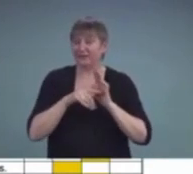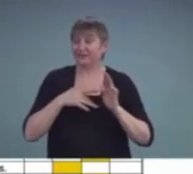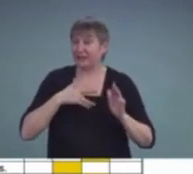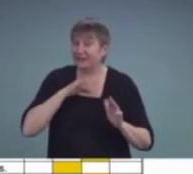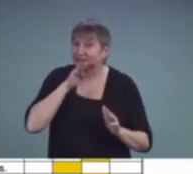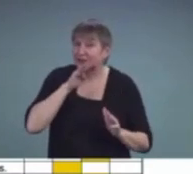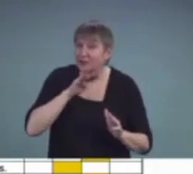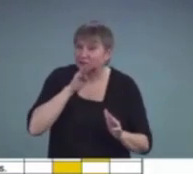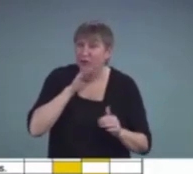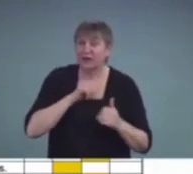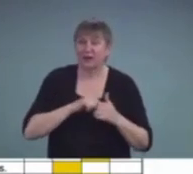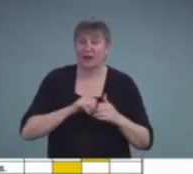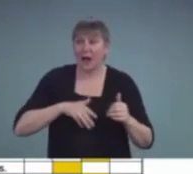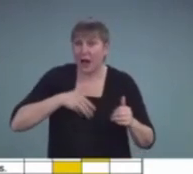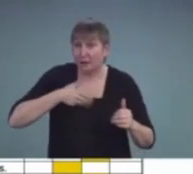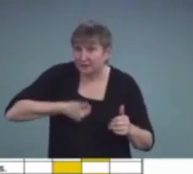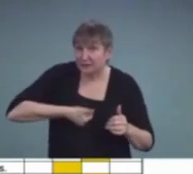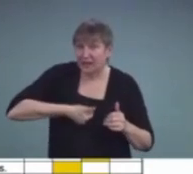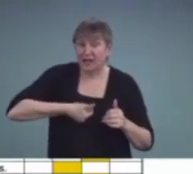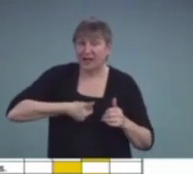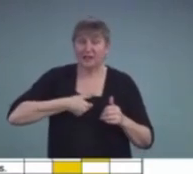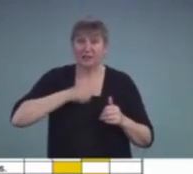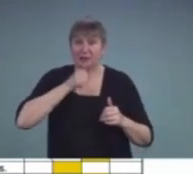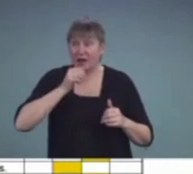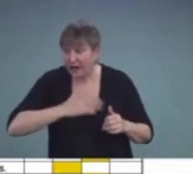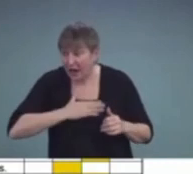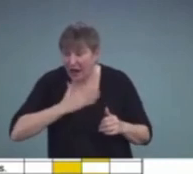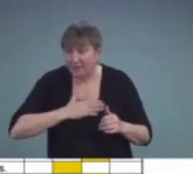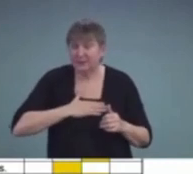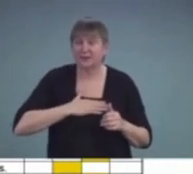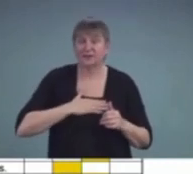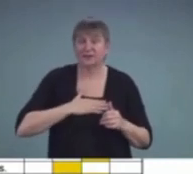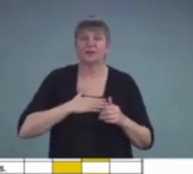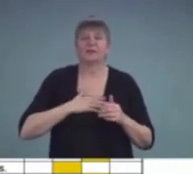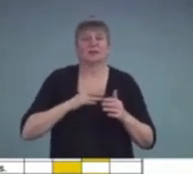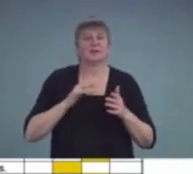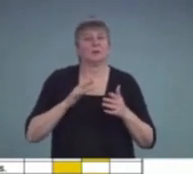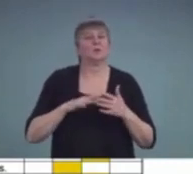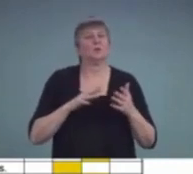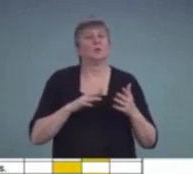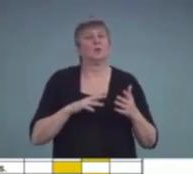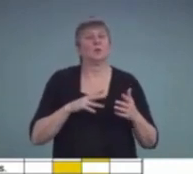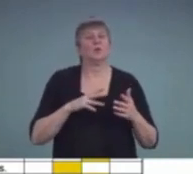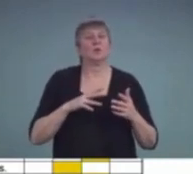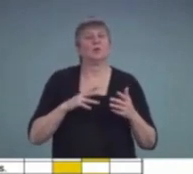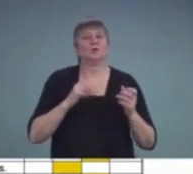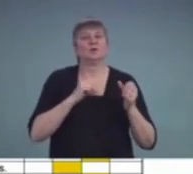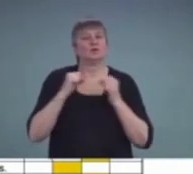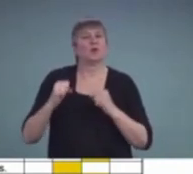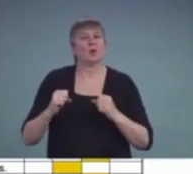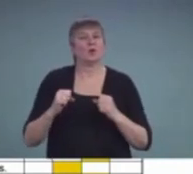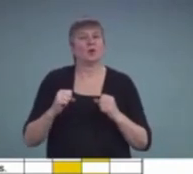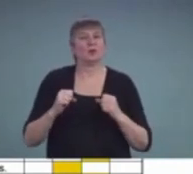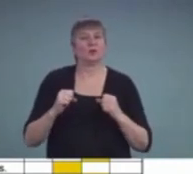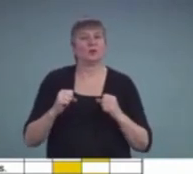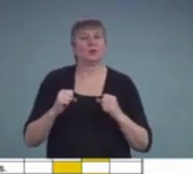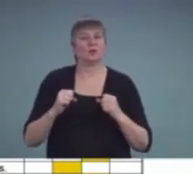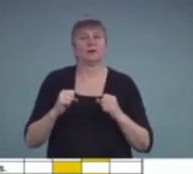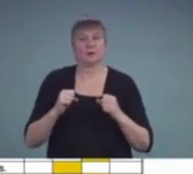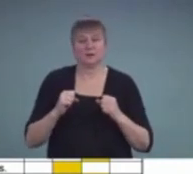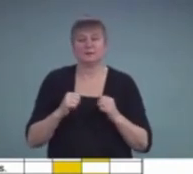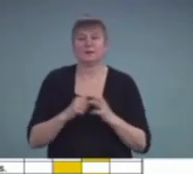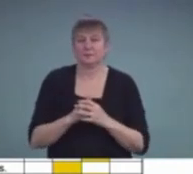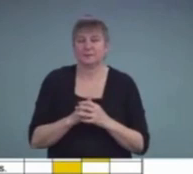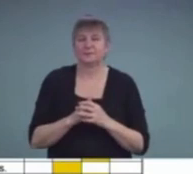and being upset and unhappy in discussions also were significant. He had a much greater incidence